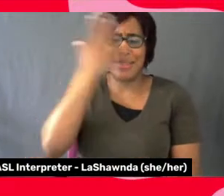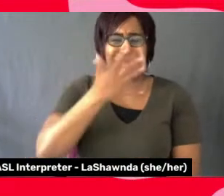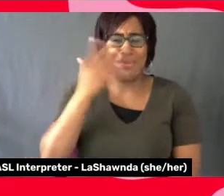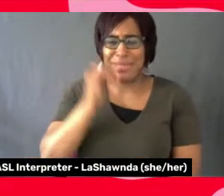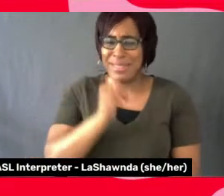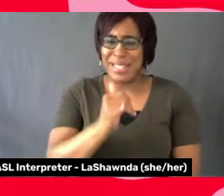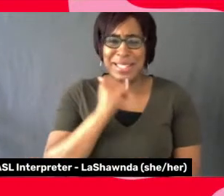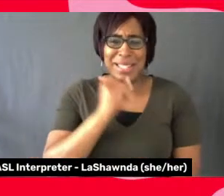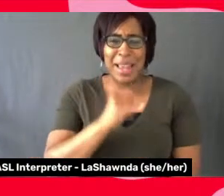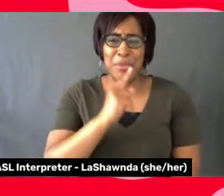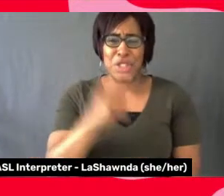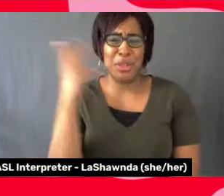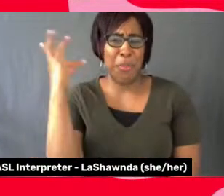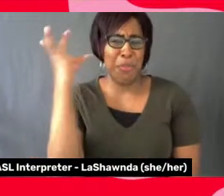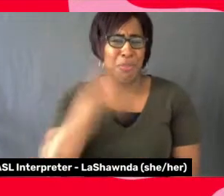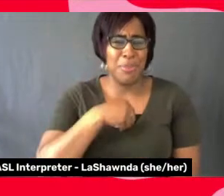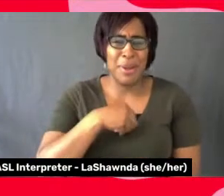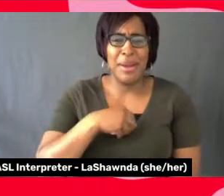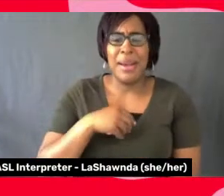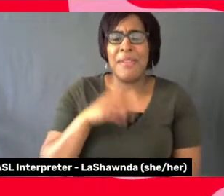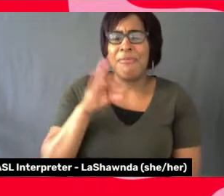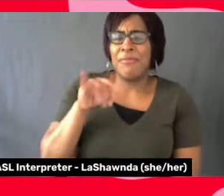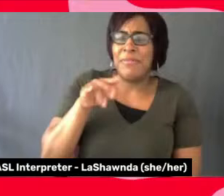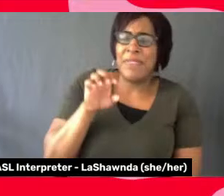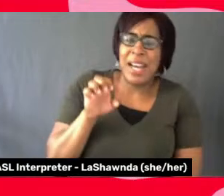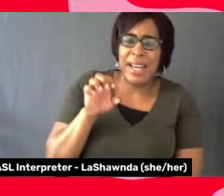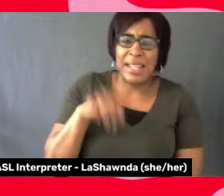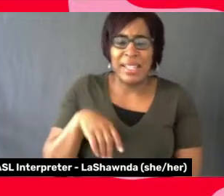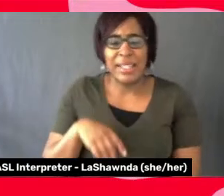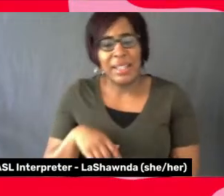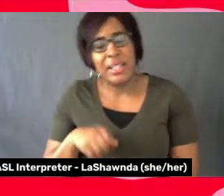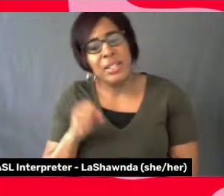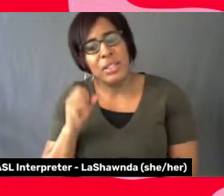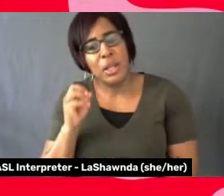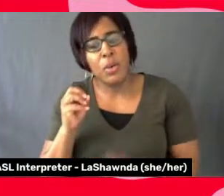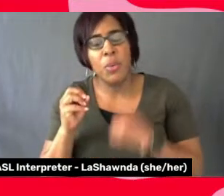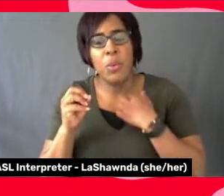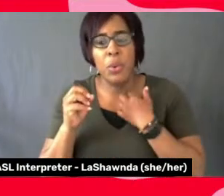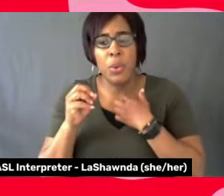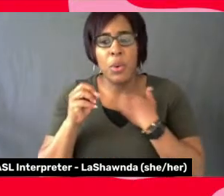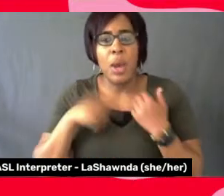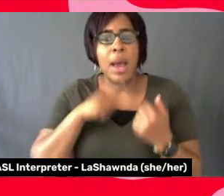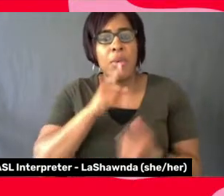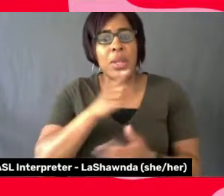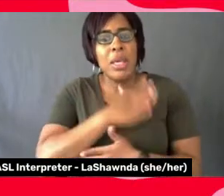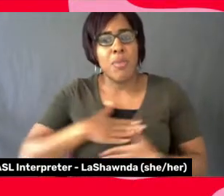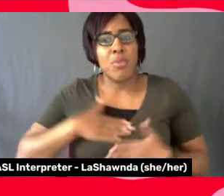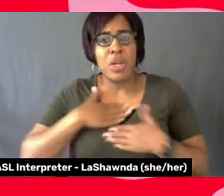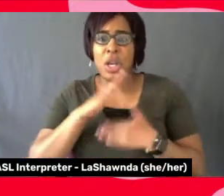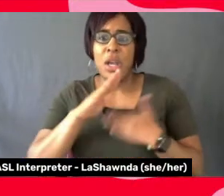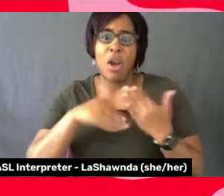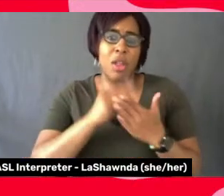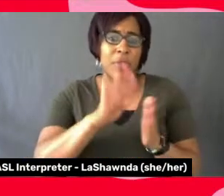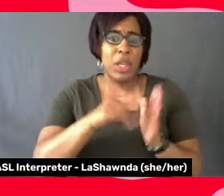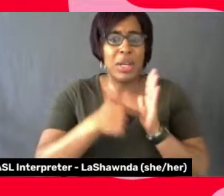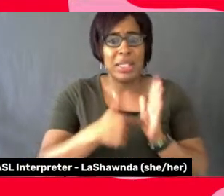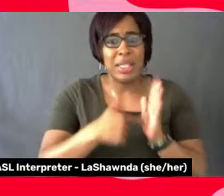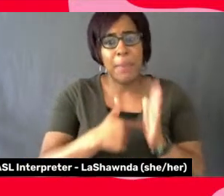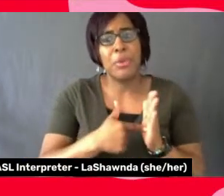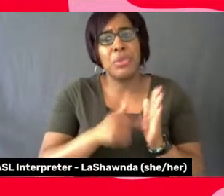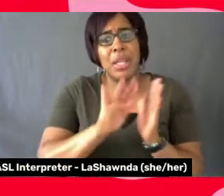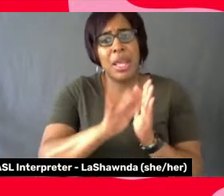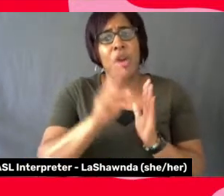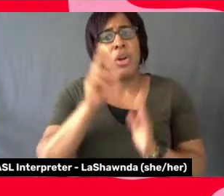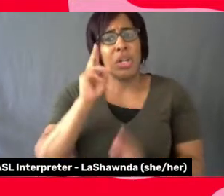I just, you know, but I'm so appreciative of all of their examples and the history that they made